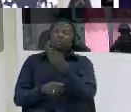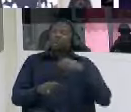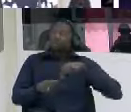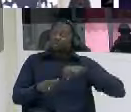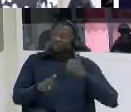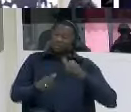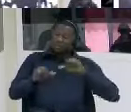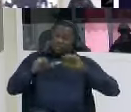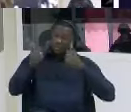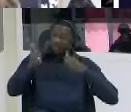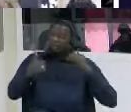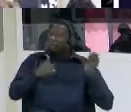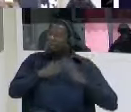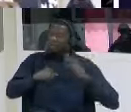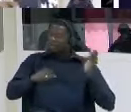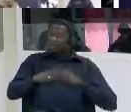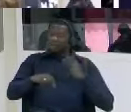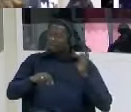reached at mile two